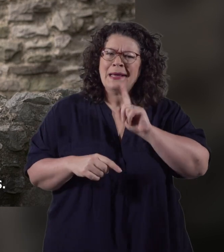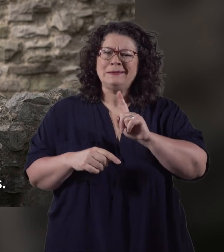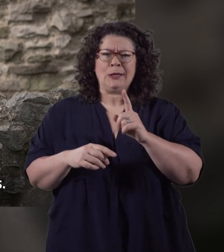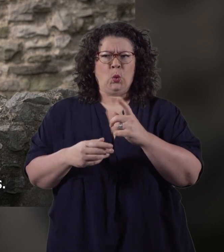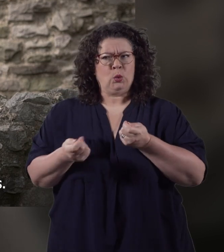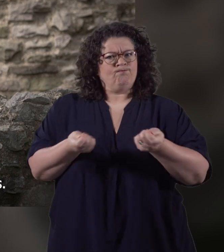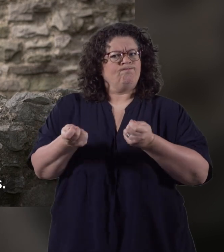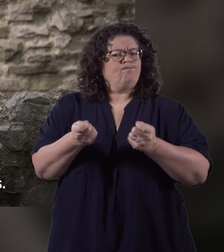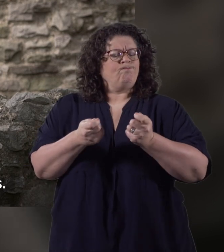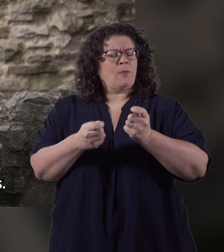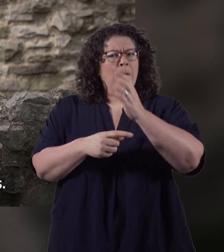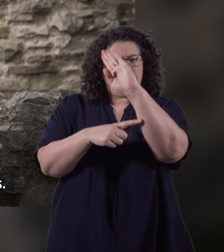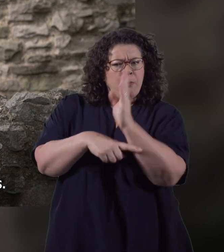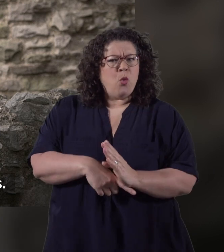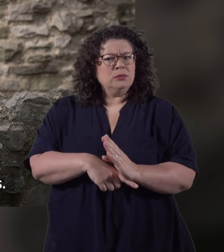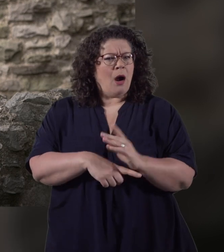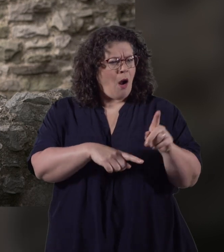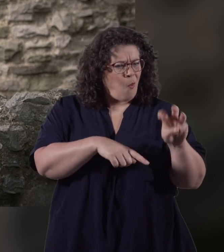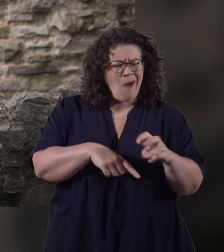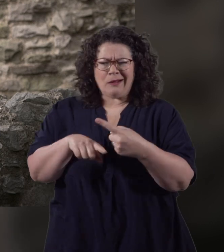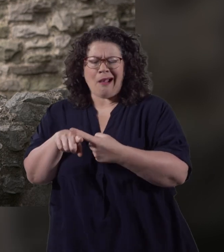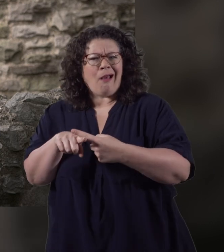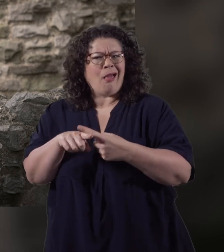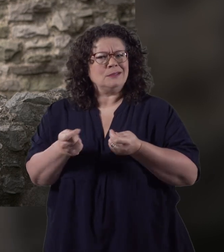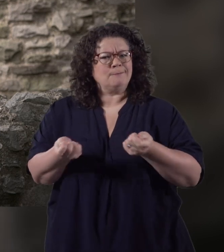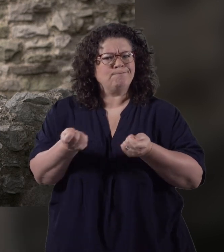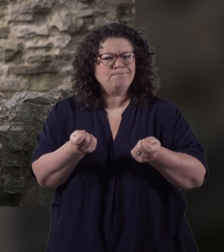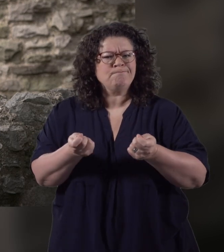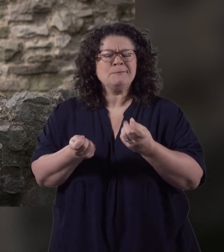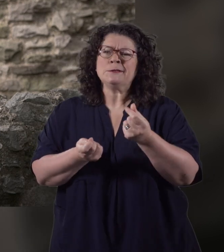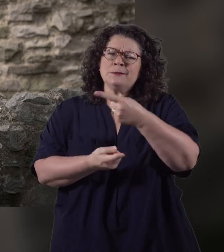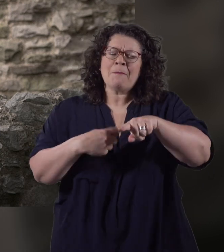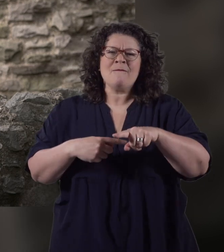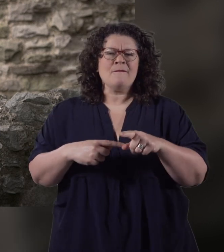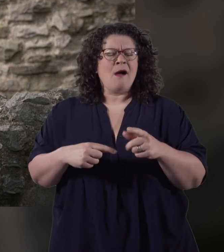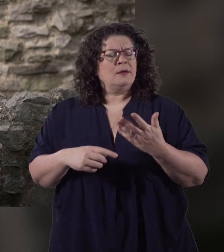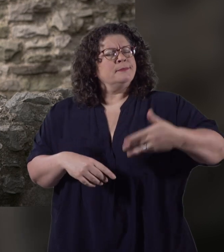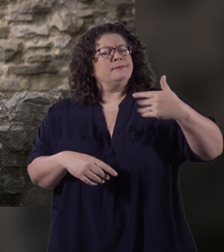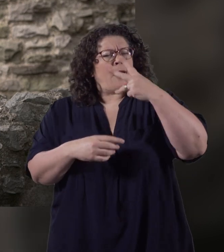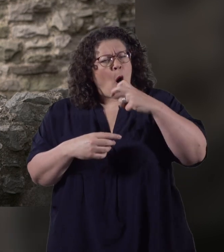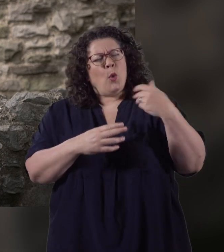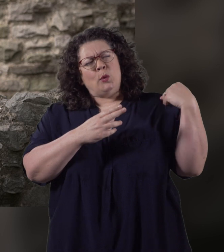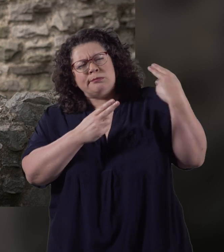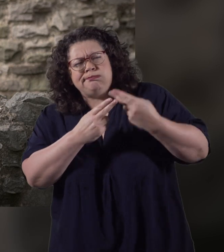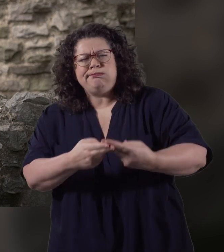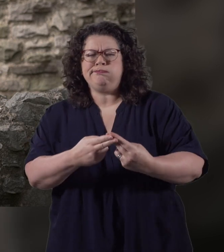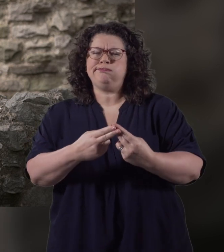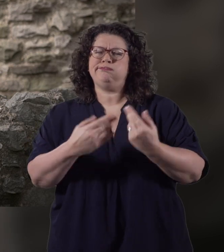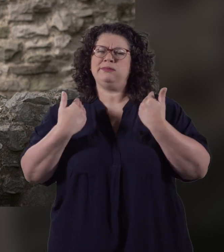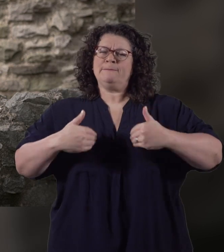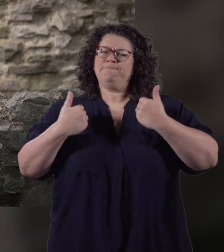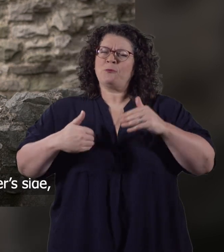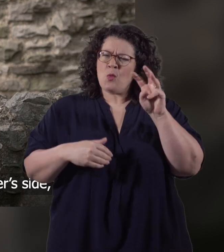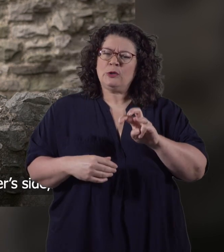borderlands between England and Wales. Some of us are part of that old Welsh nobility.